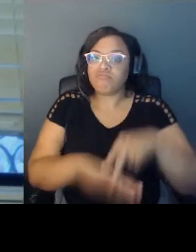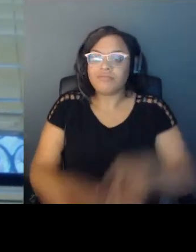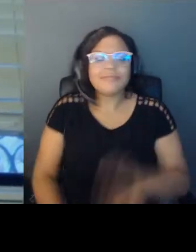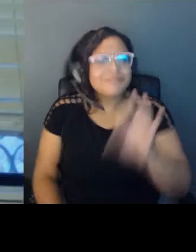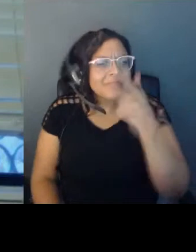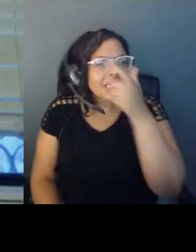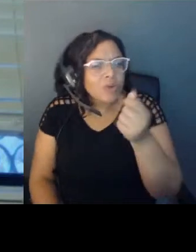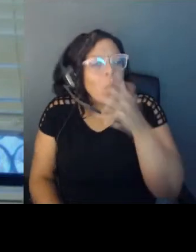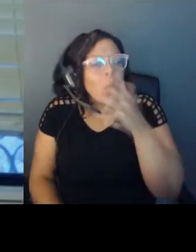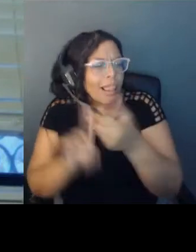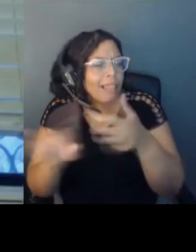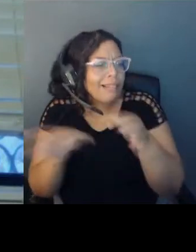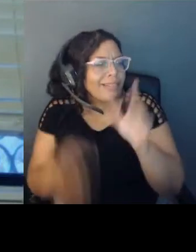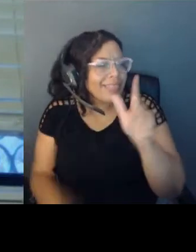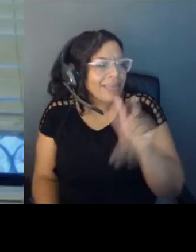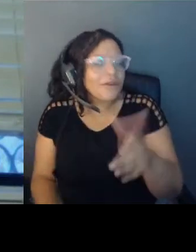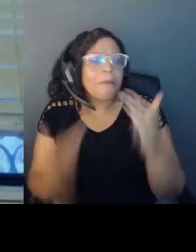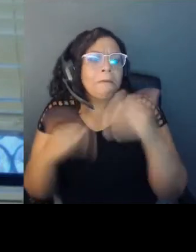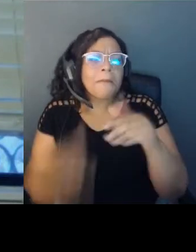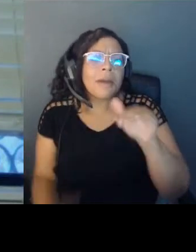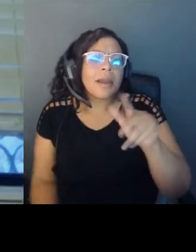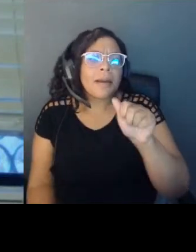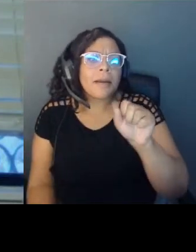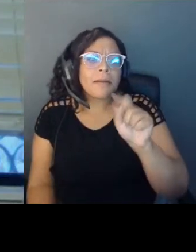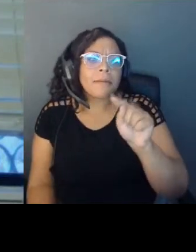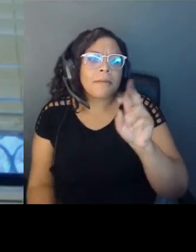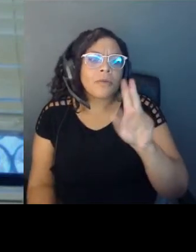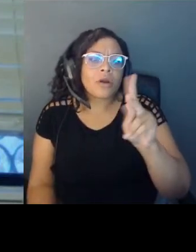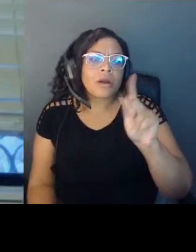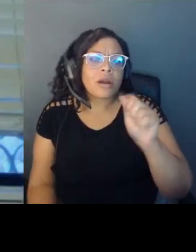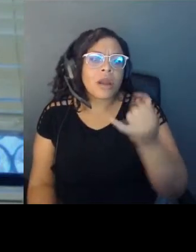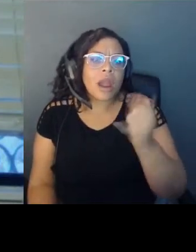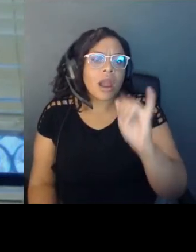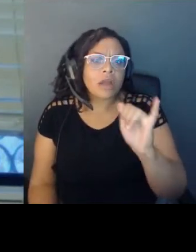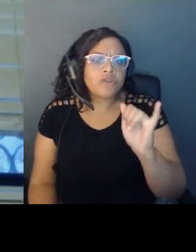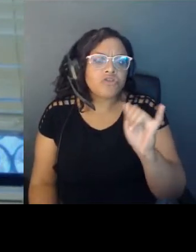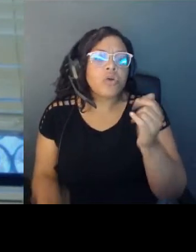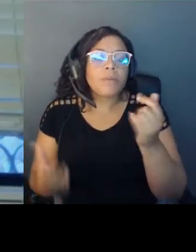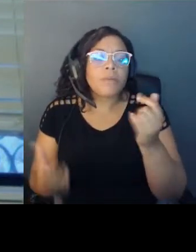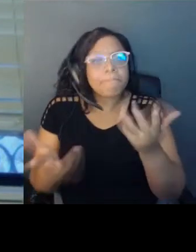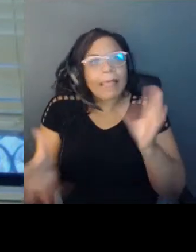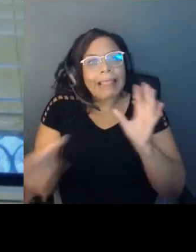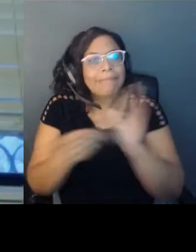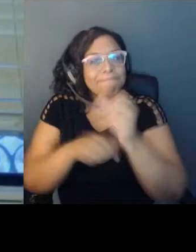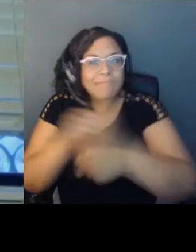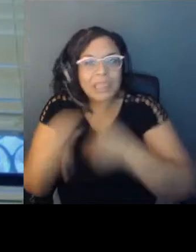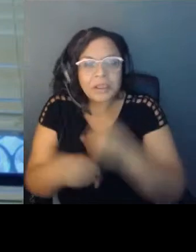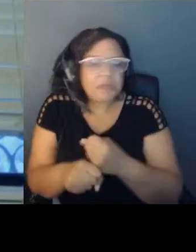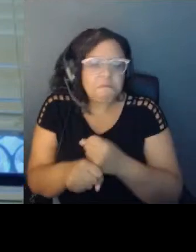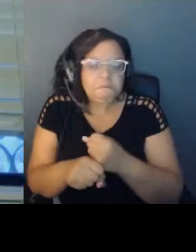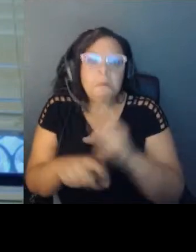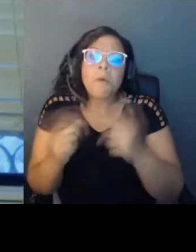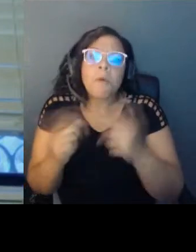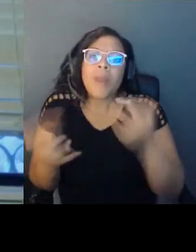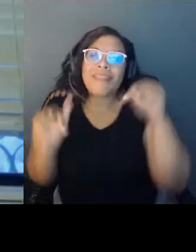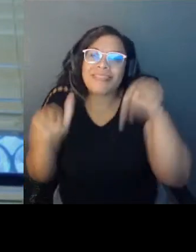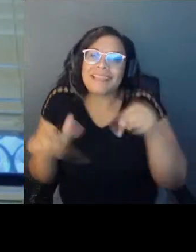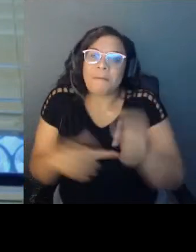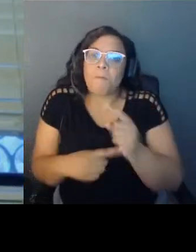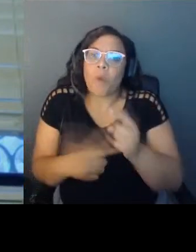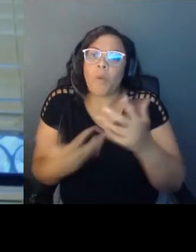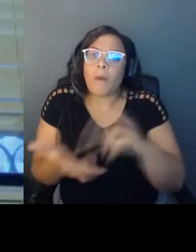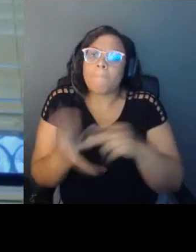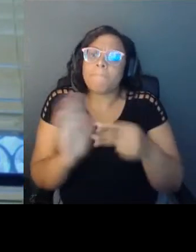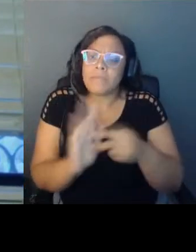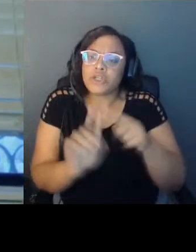Pastor Kaji, what does this year, what does this moment, not necessarily the year, but what does this moment mean to you? And I come to you as a person who